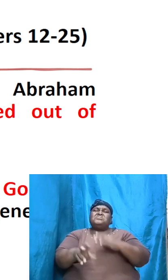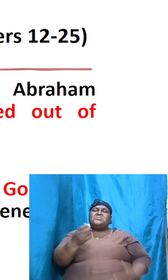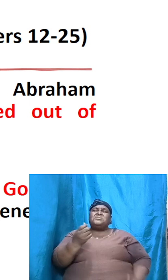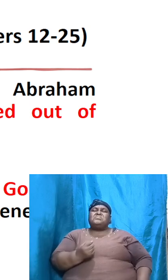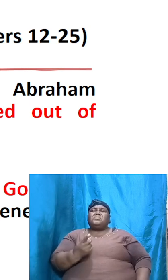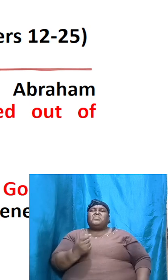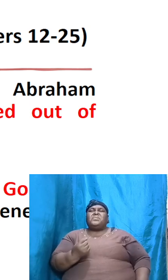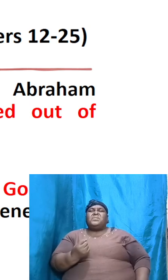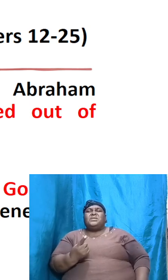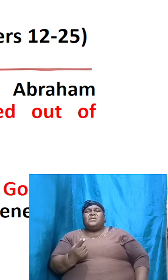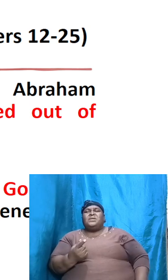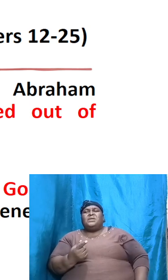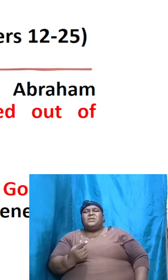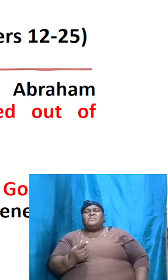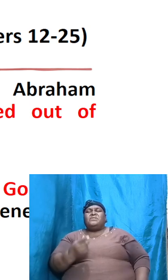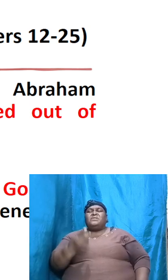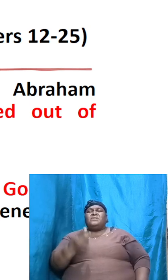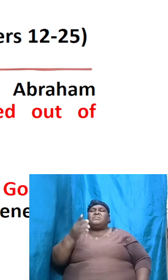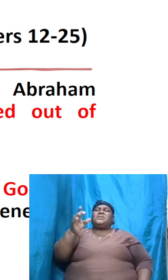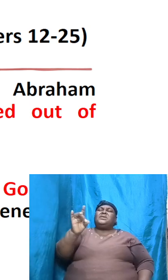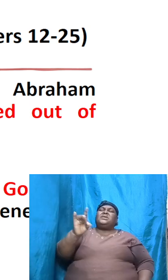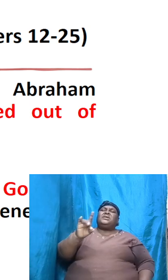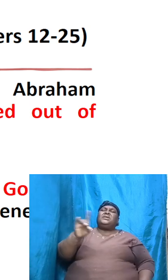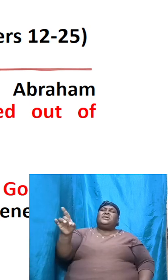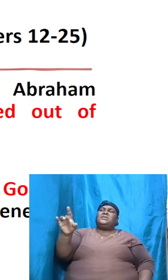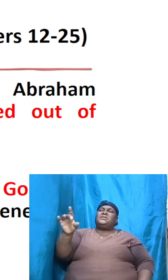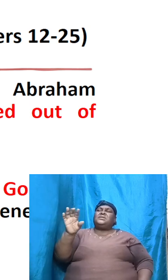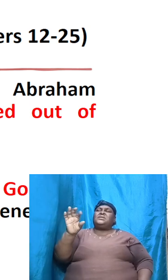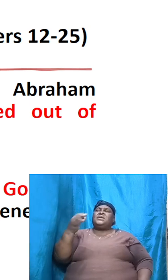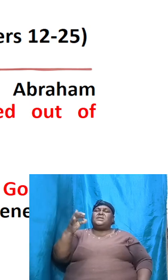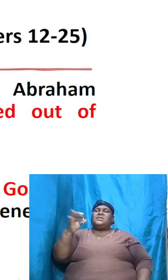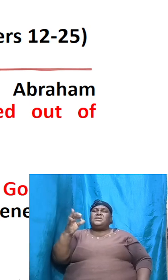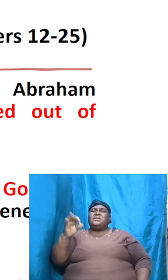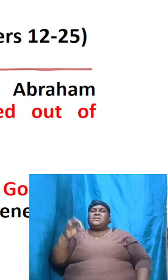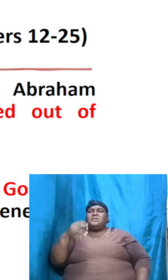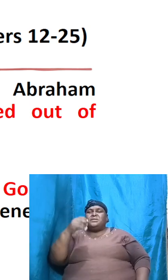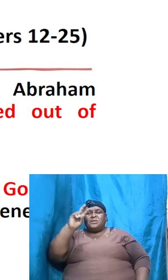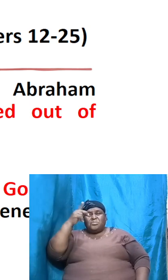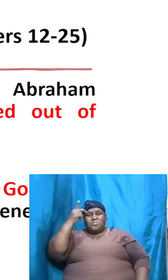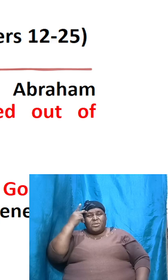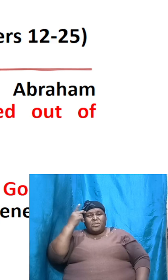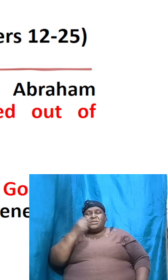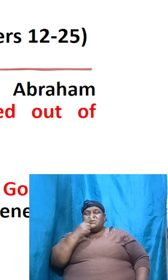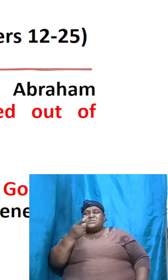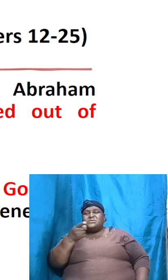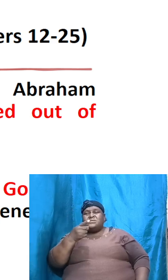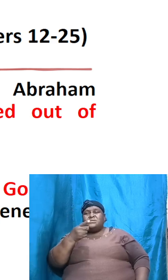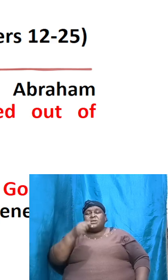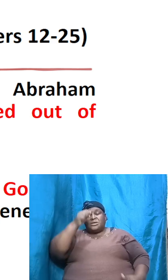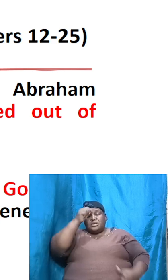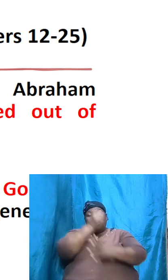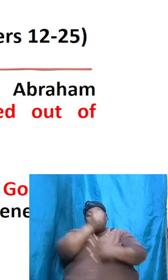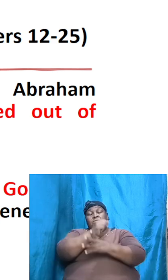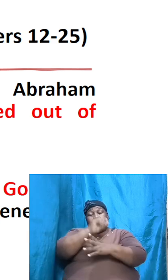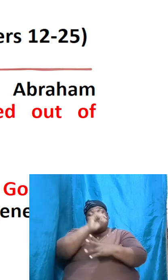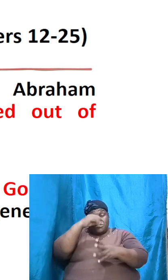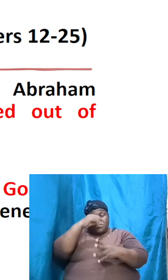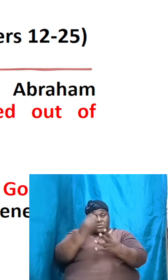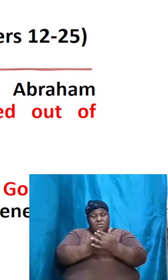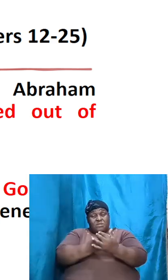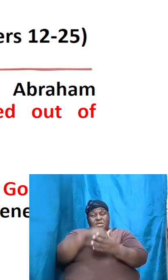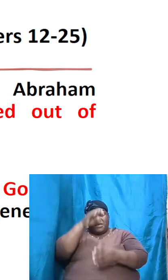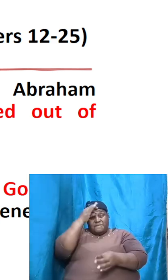8 to 19 and you will see where Paul is saying that Abraham's obedience and